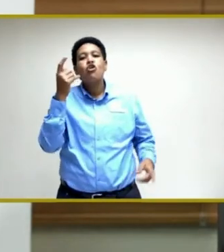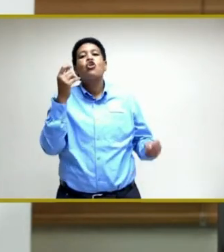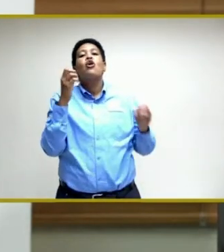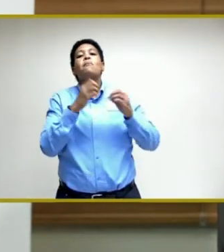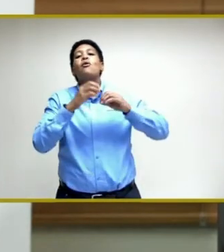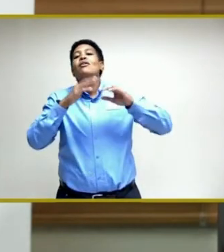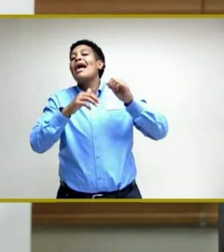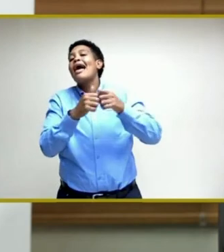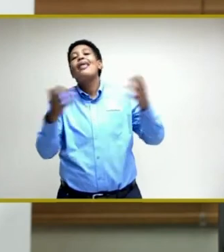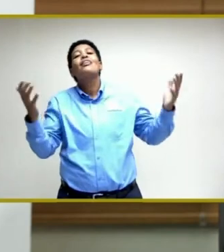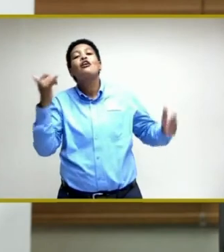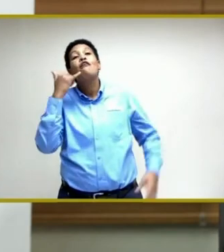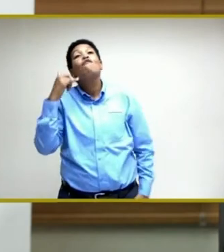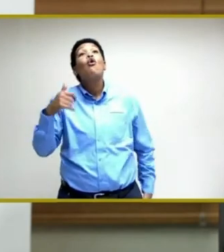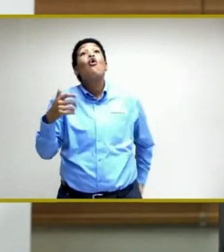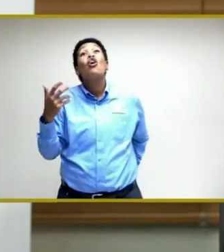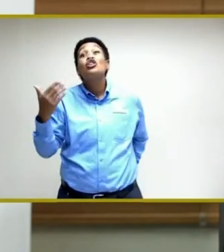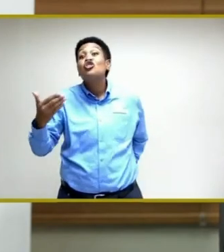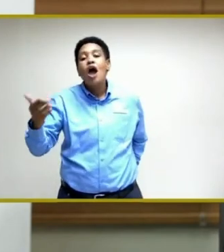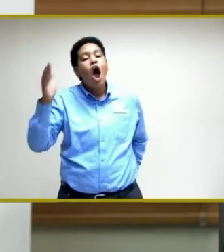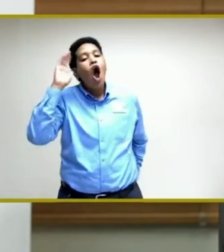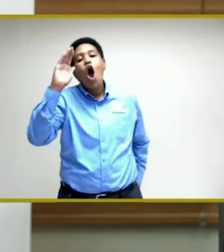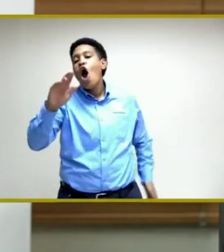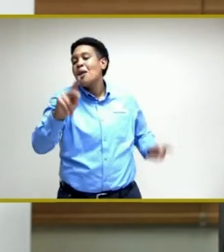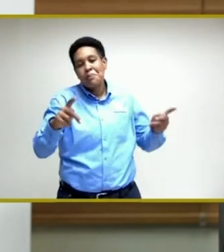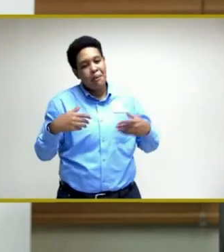anything else. And you all have a phone.